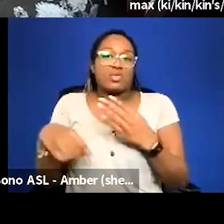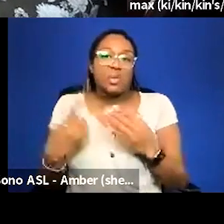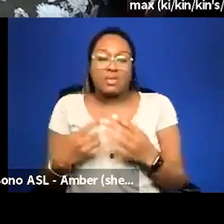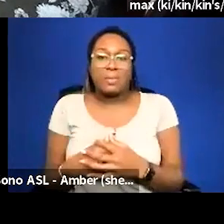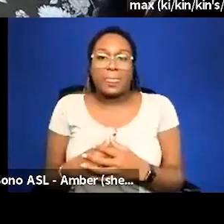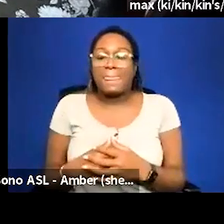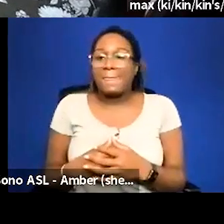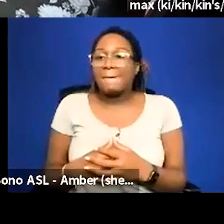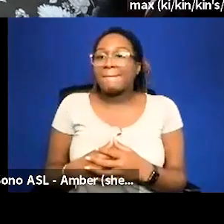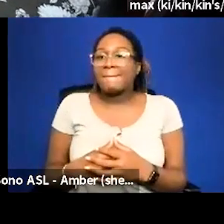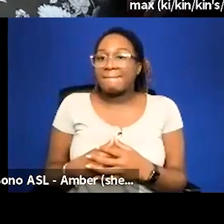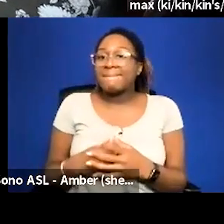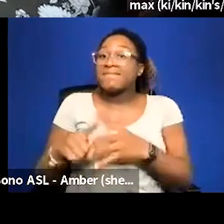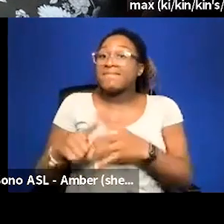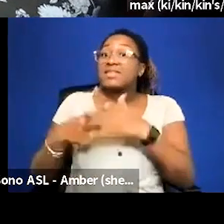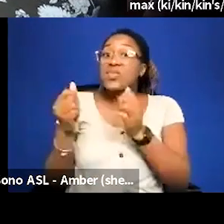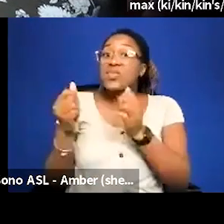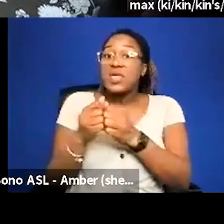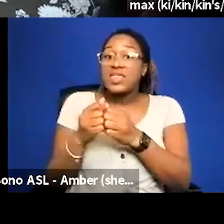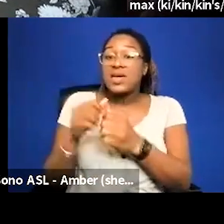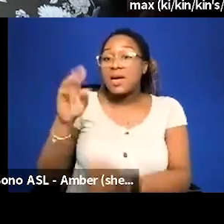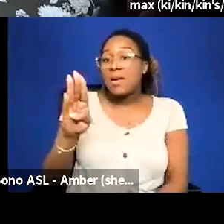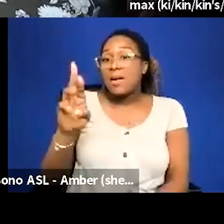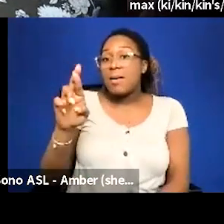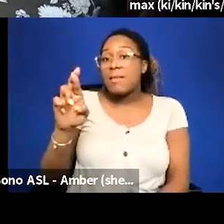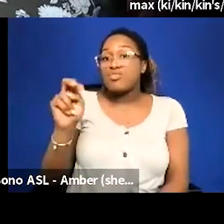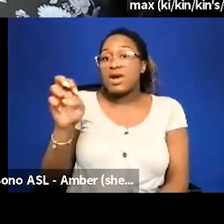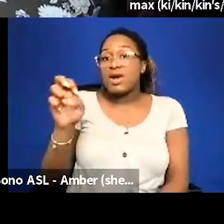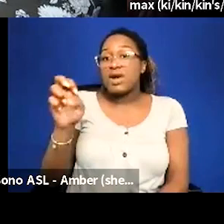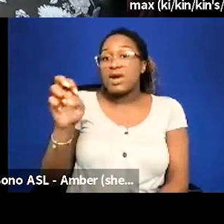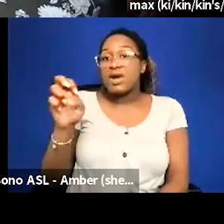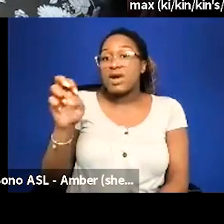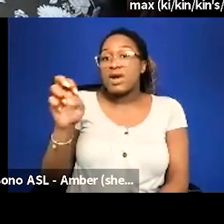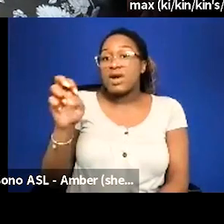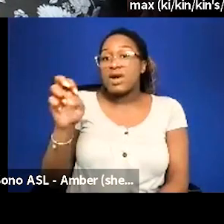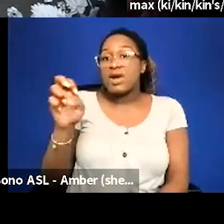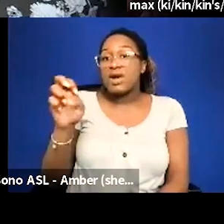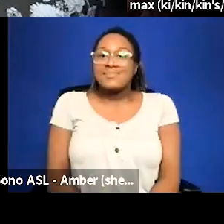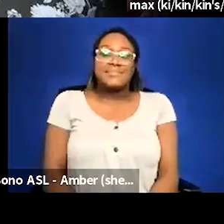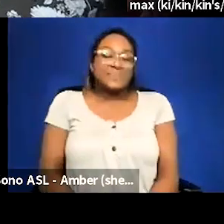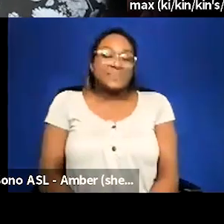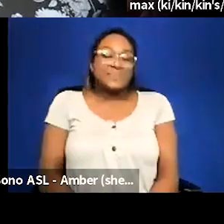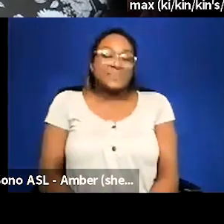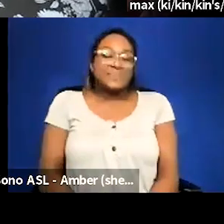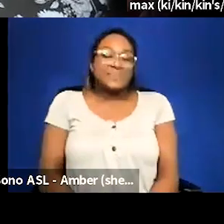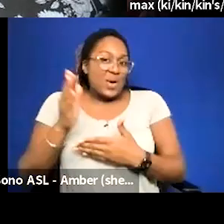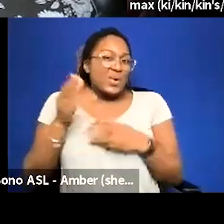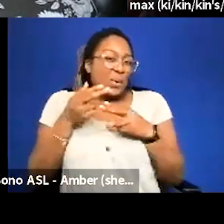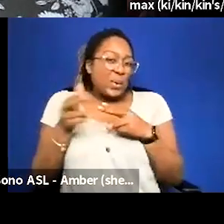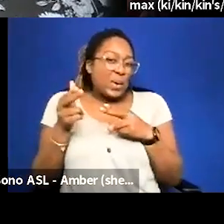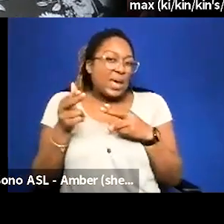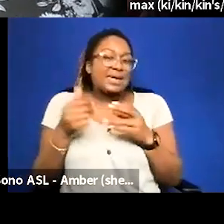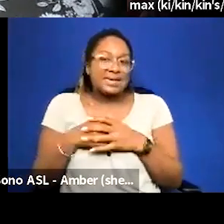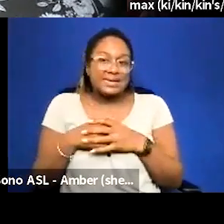let's uh let's start with um brandon please all right um real quick speaking through it